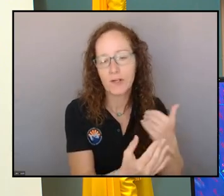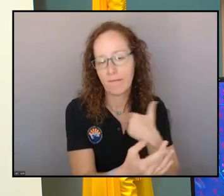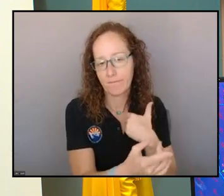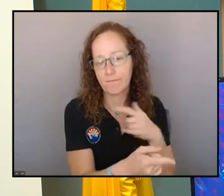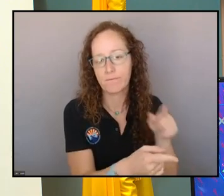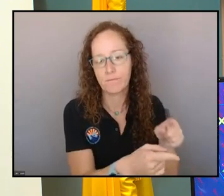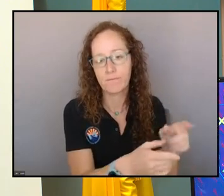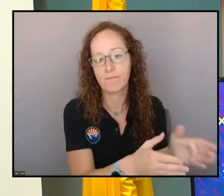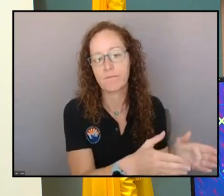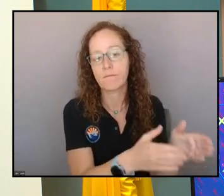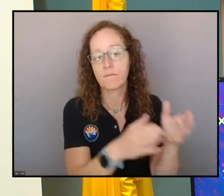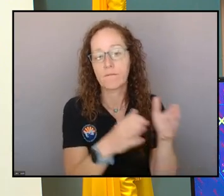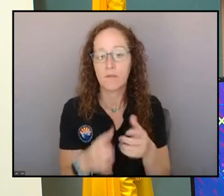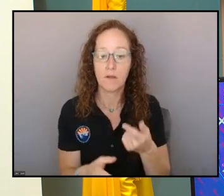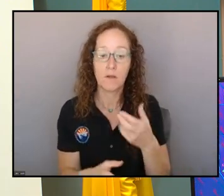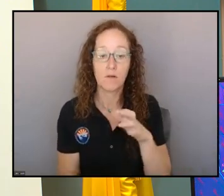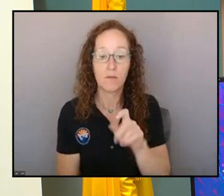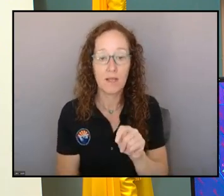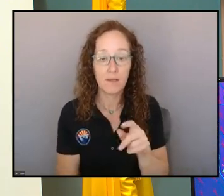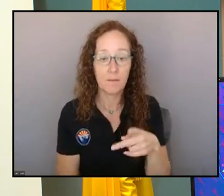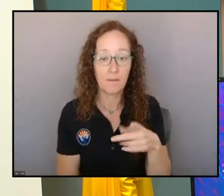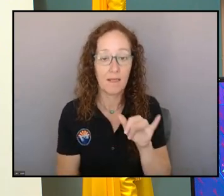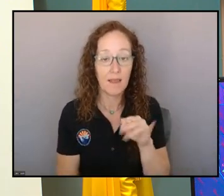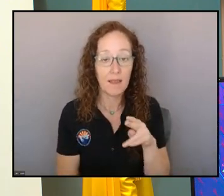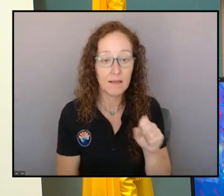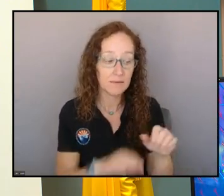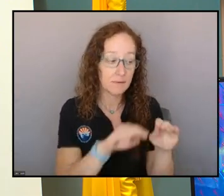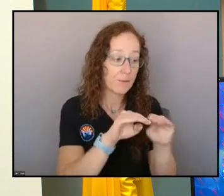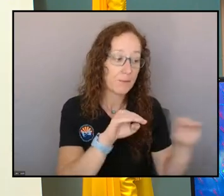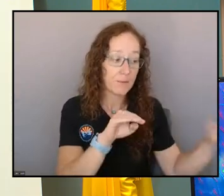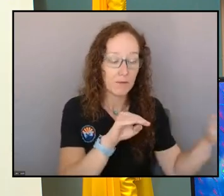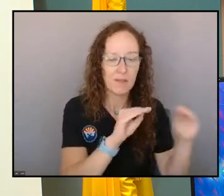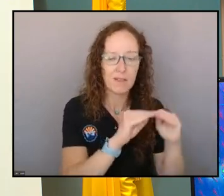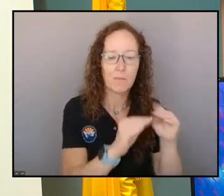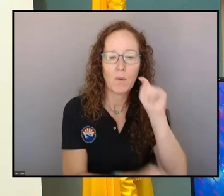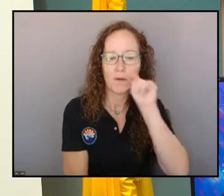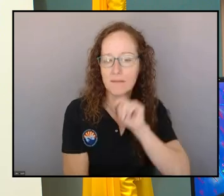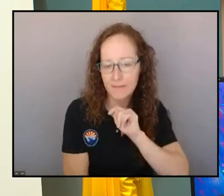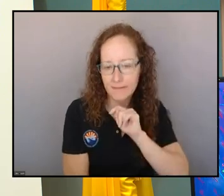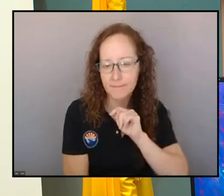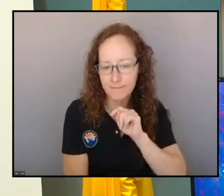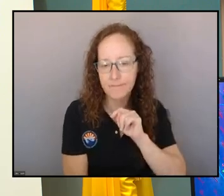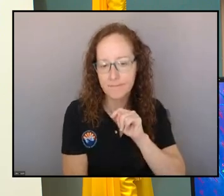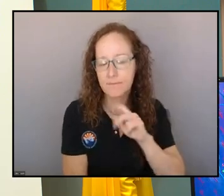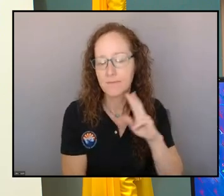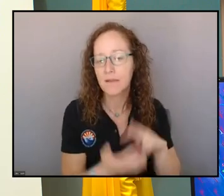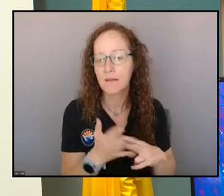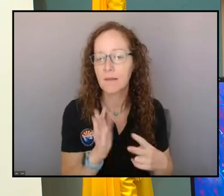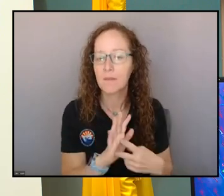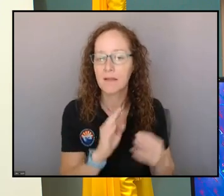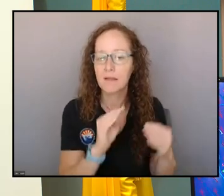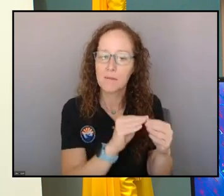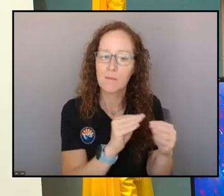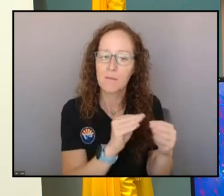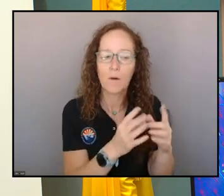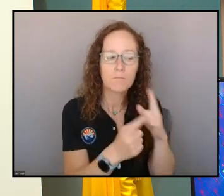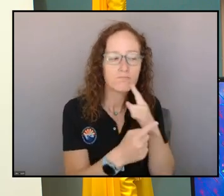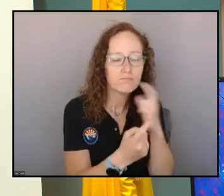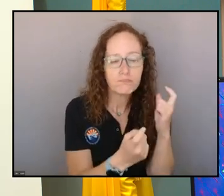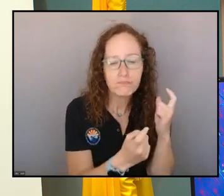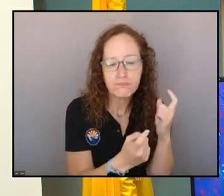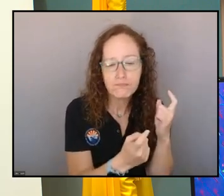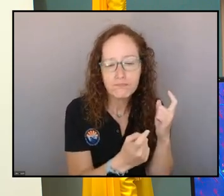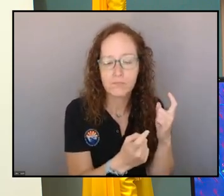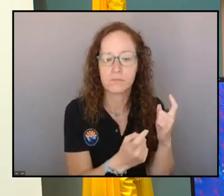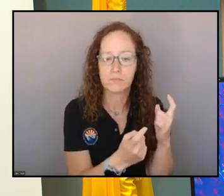the Great Plains territory, we see kind of more of a tan situation, which would suggest that there's a little bit of a dry out. And that's kind of verified